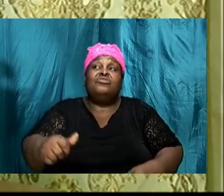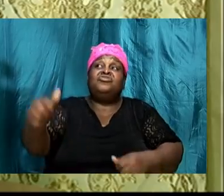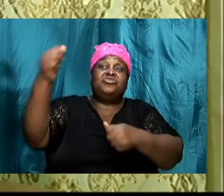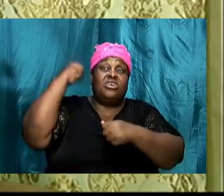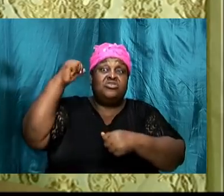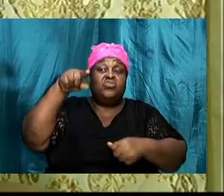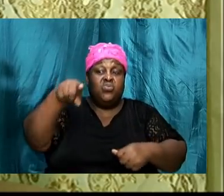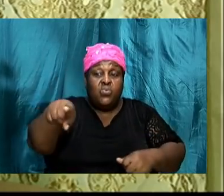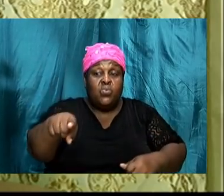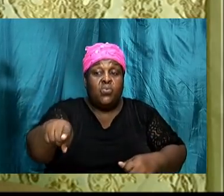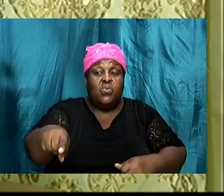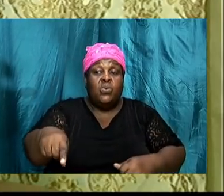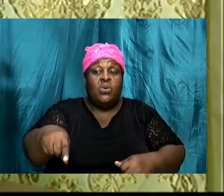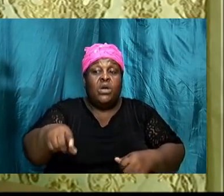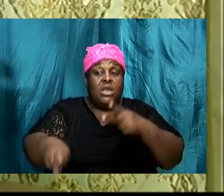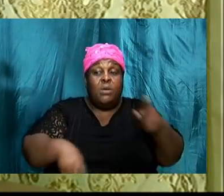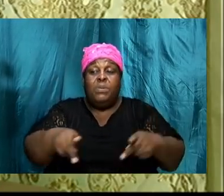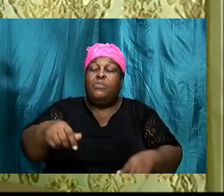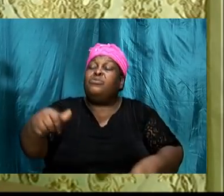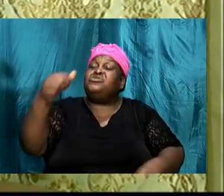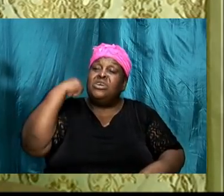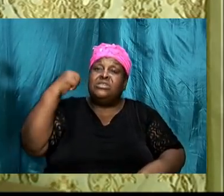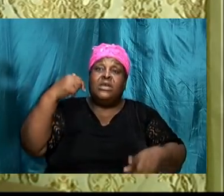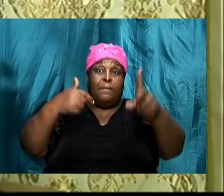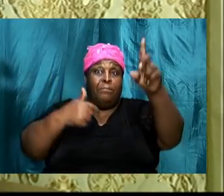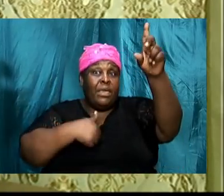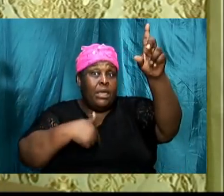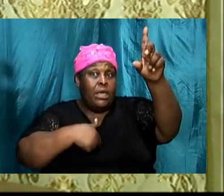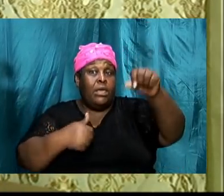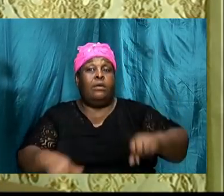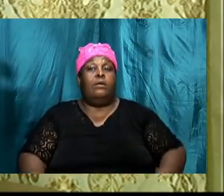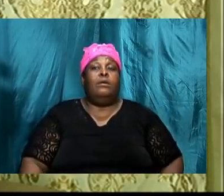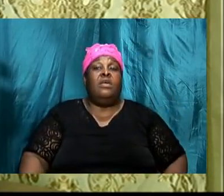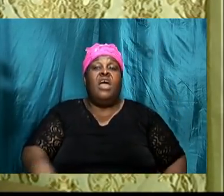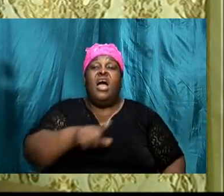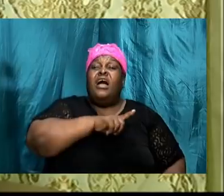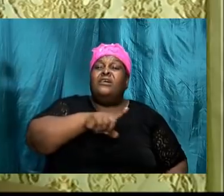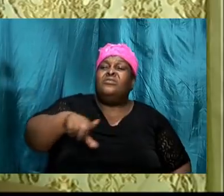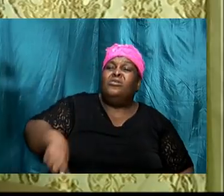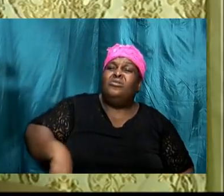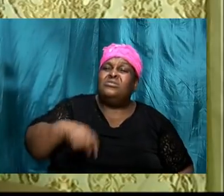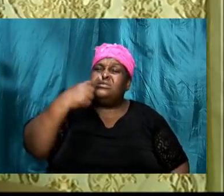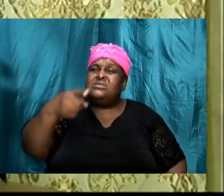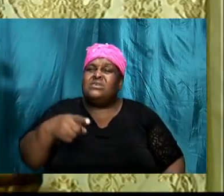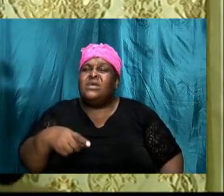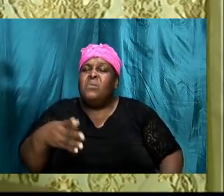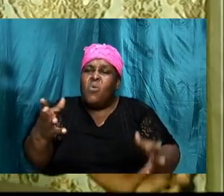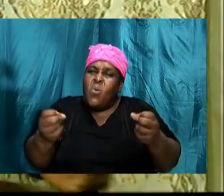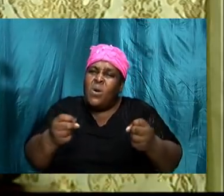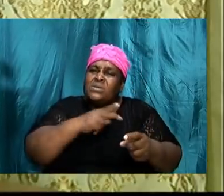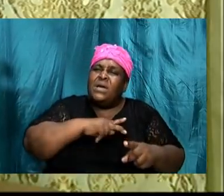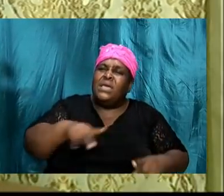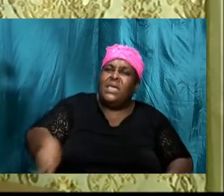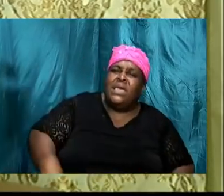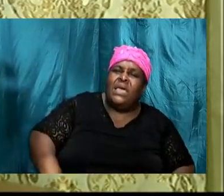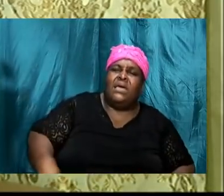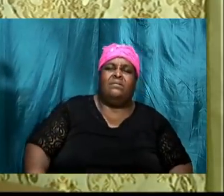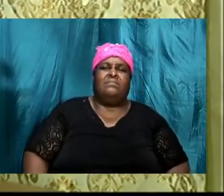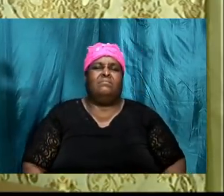and the Lord said I am going to give them a king tell them that if they get a king the manner of the king